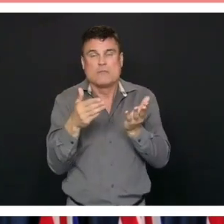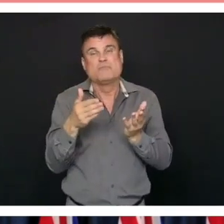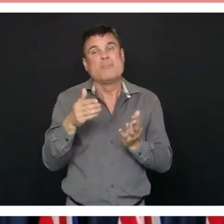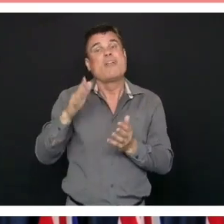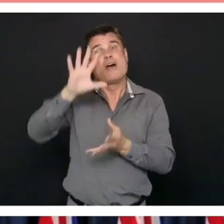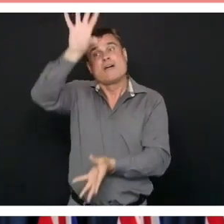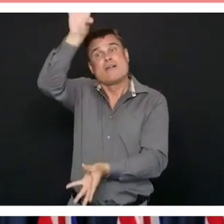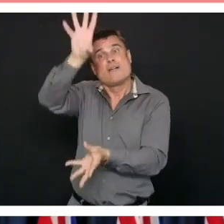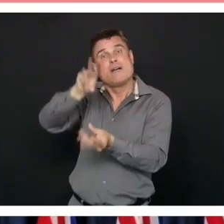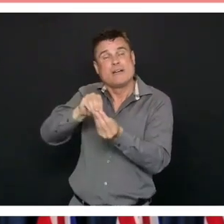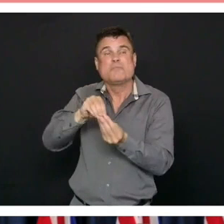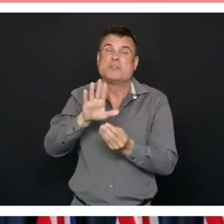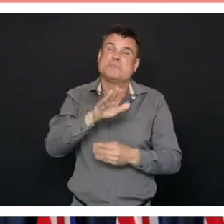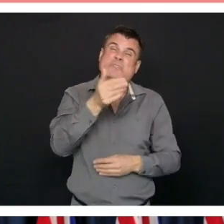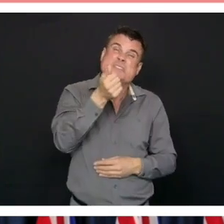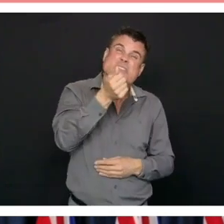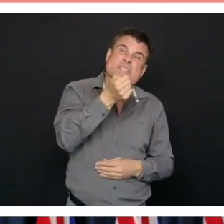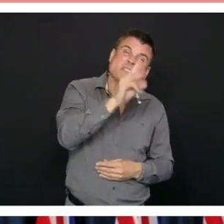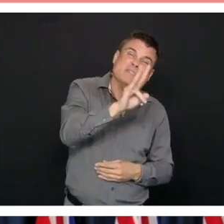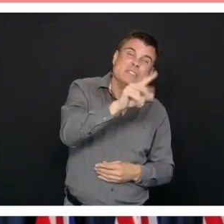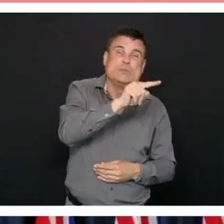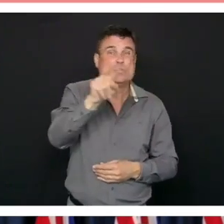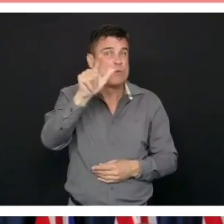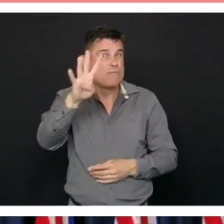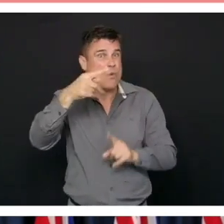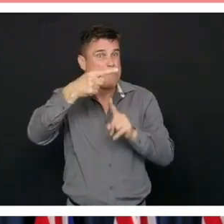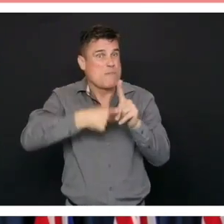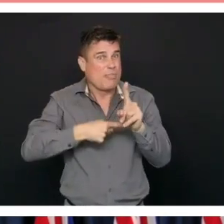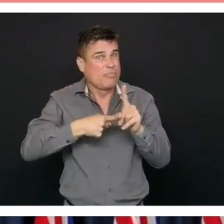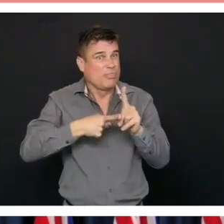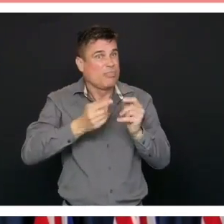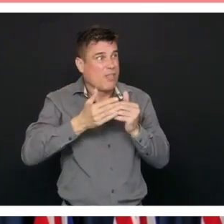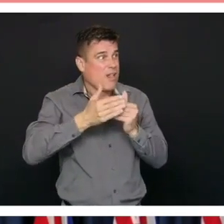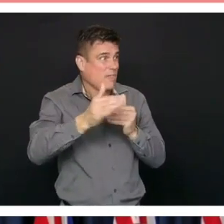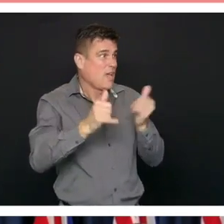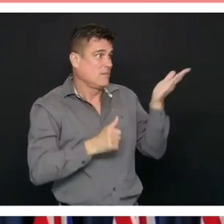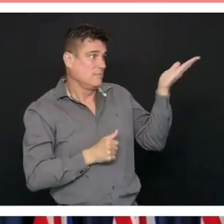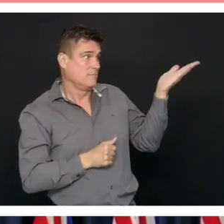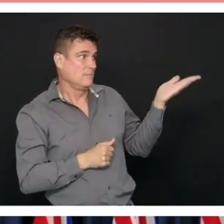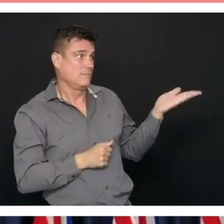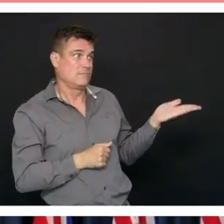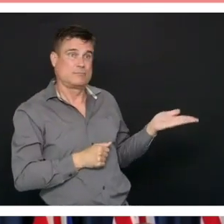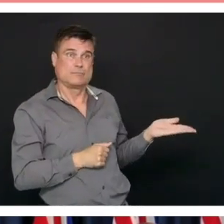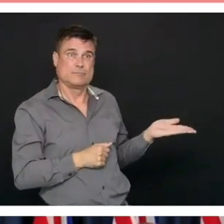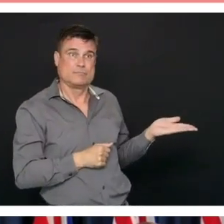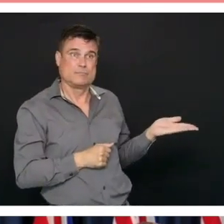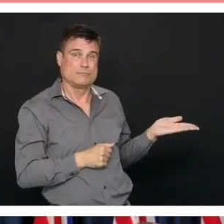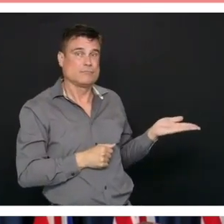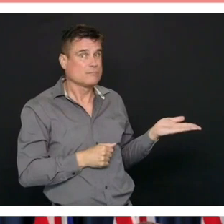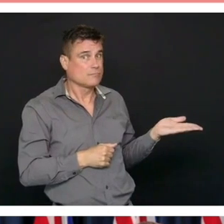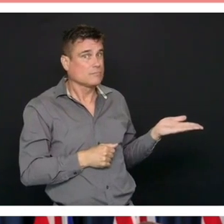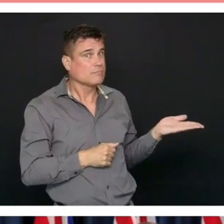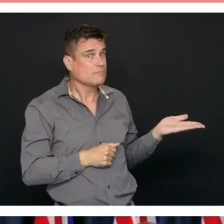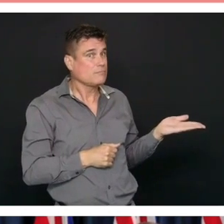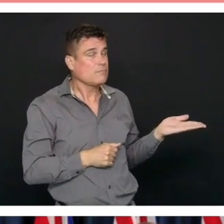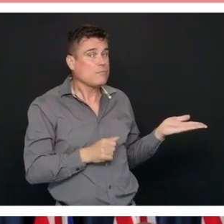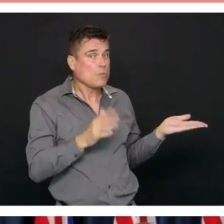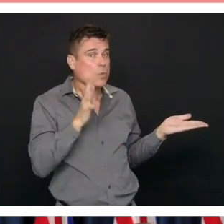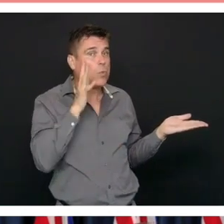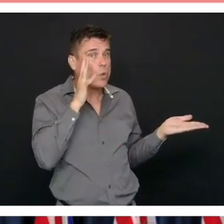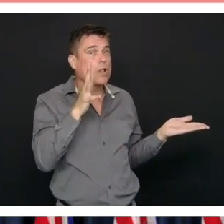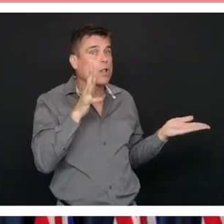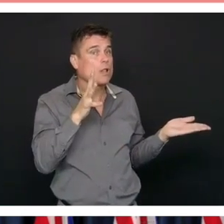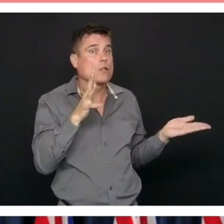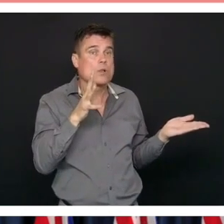increasing surgeries, increasing essential personnel, focusing on patients, adding more resources and reporting monthly